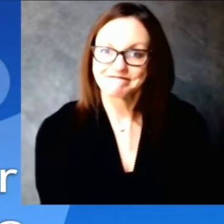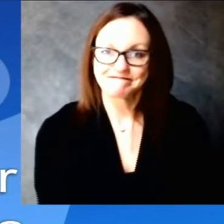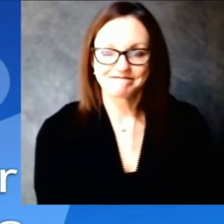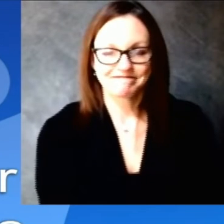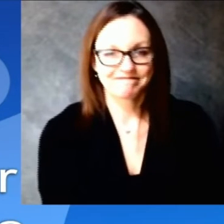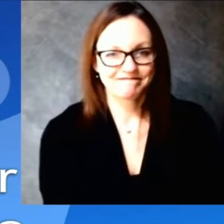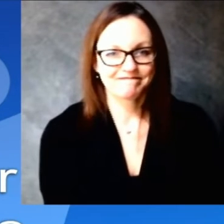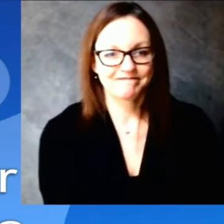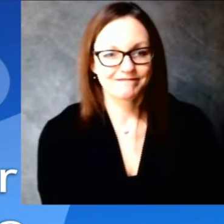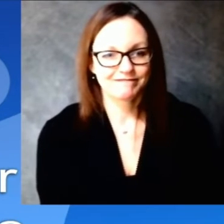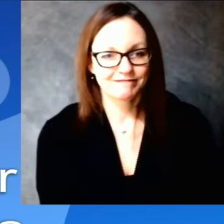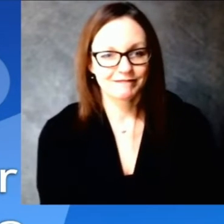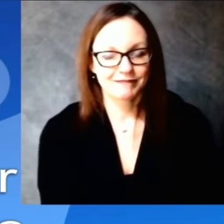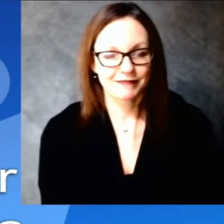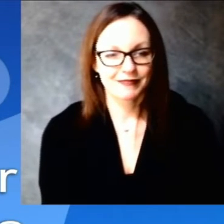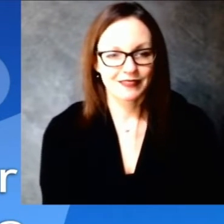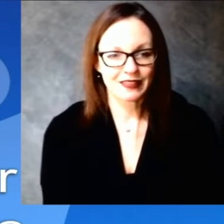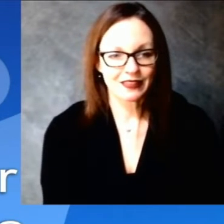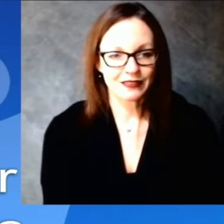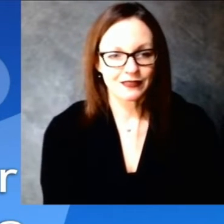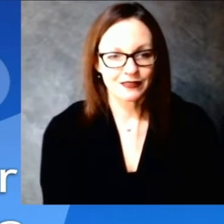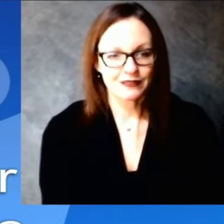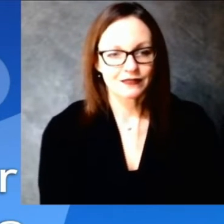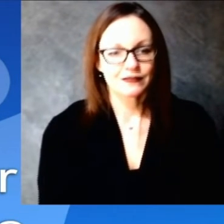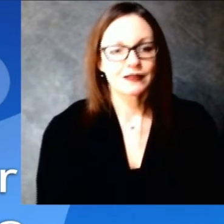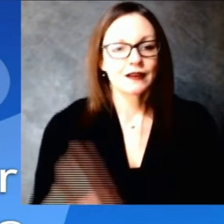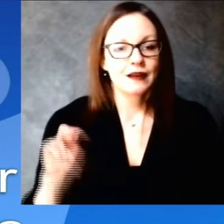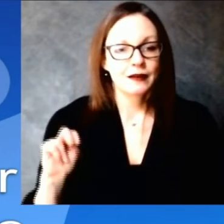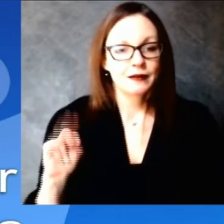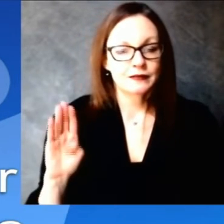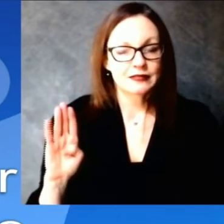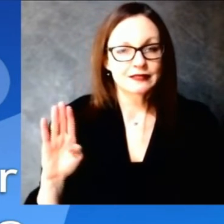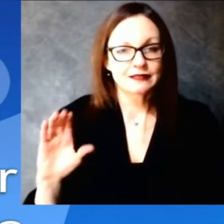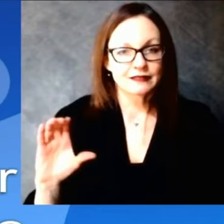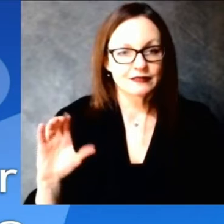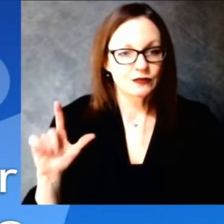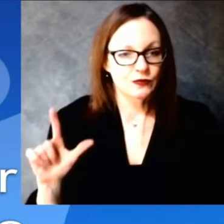nbc 26 in green bay kelsey in green bay